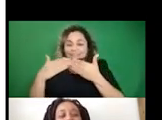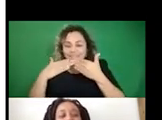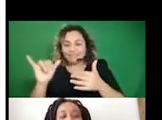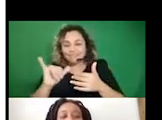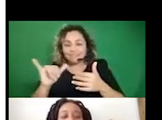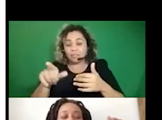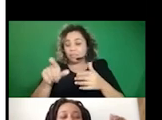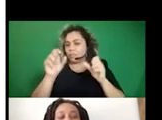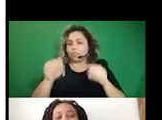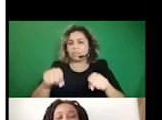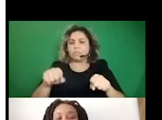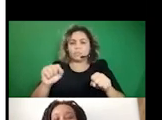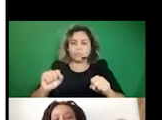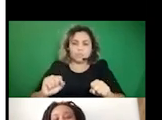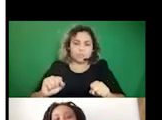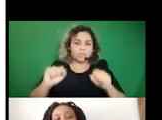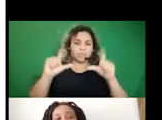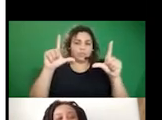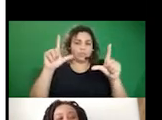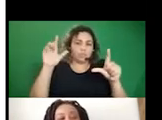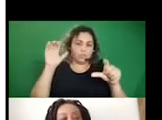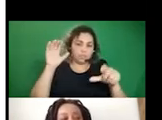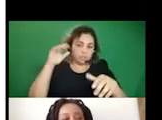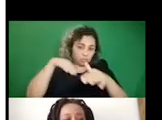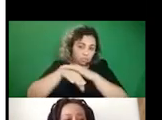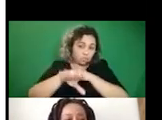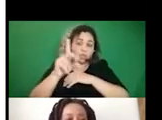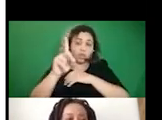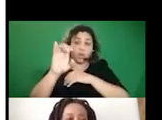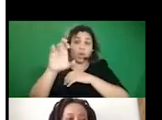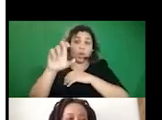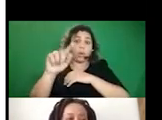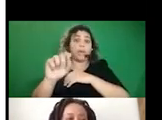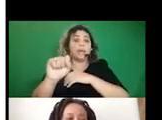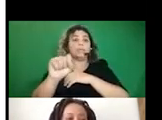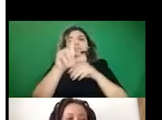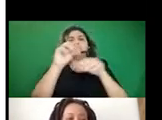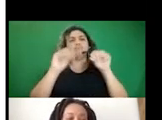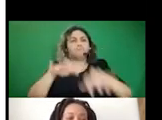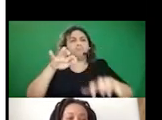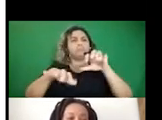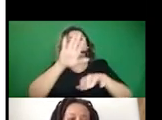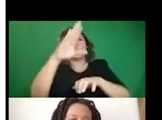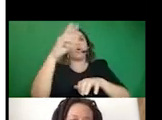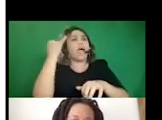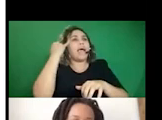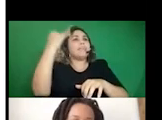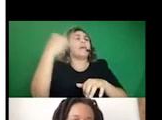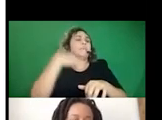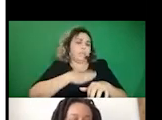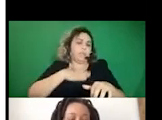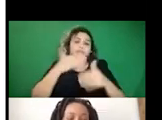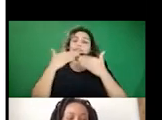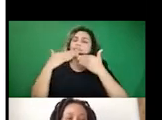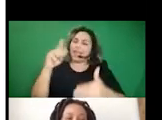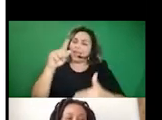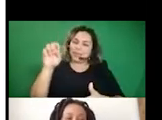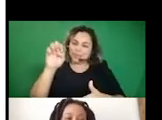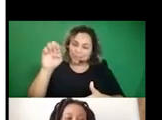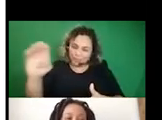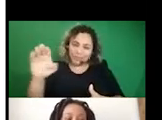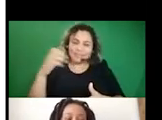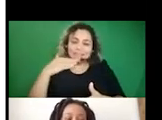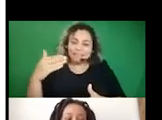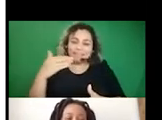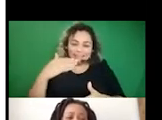If you could just pop in there and like leave your thoughts. Um, thank you, Zoe. Um,